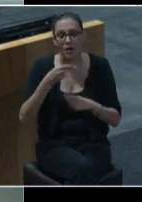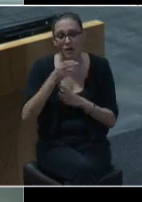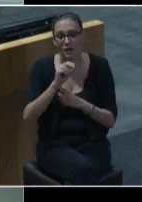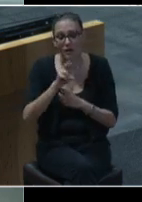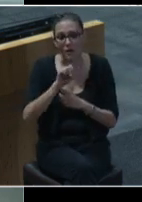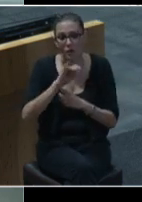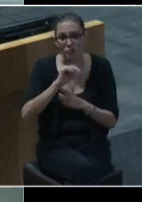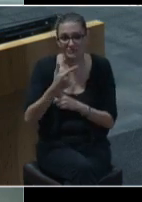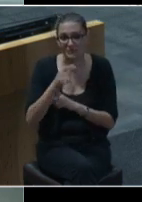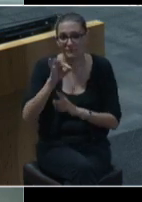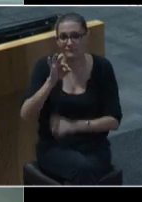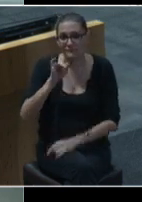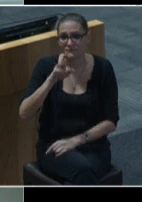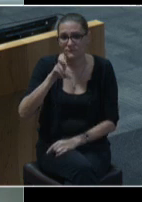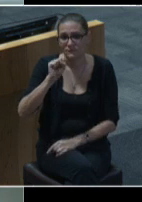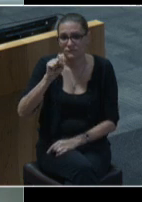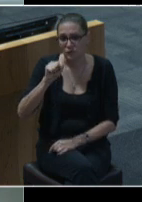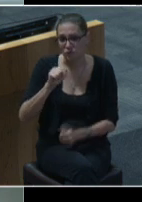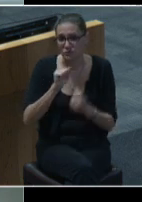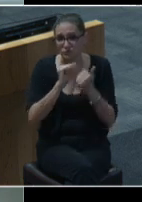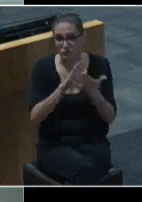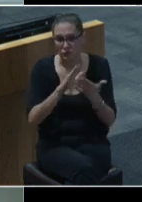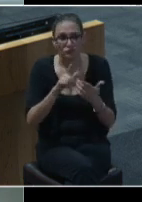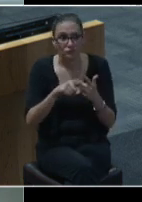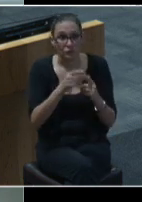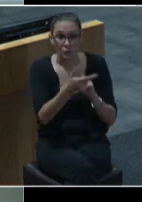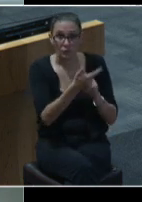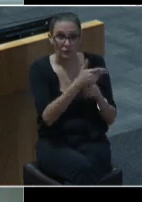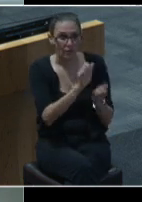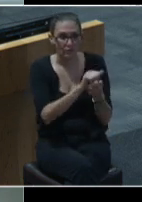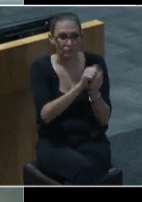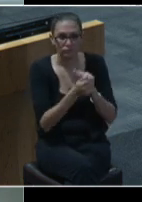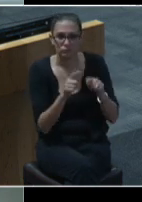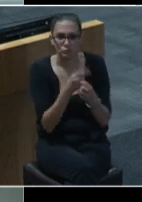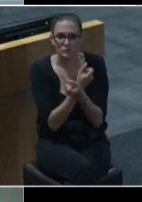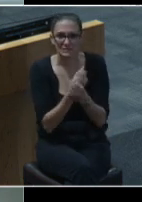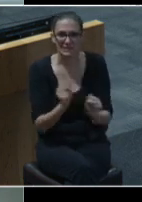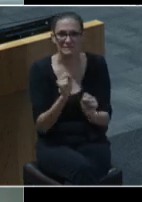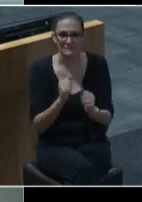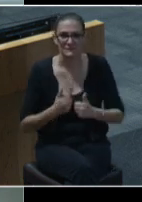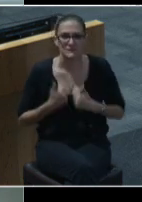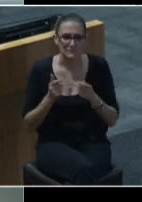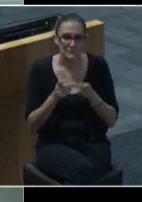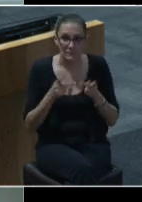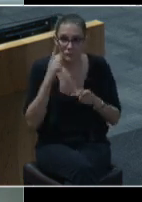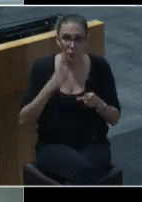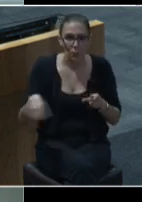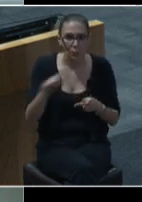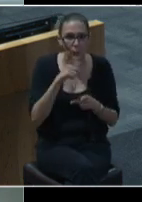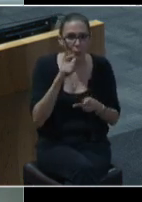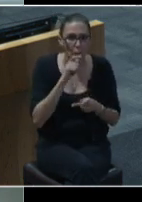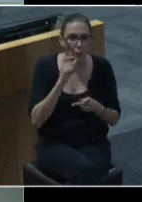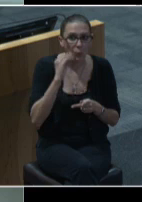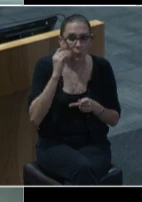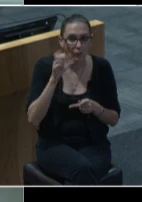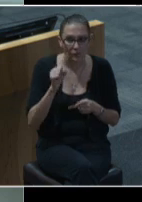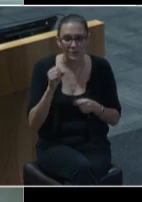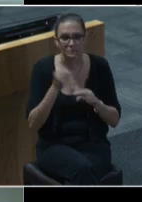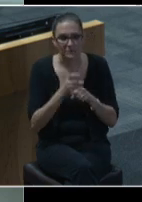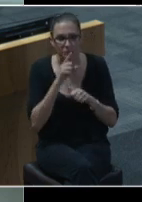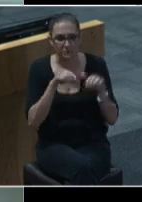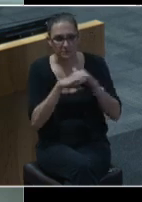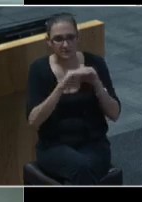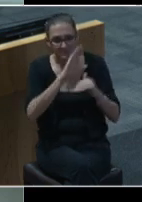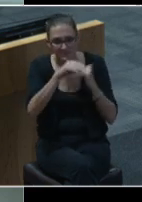into safe living spaces to help people experiencing homelessness access the stability and